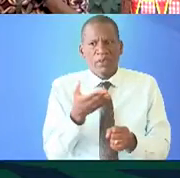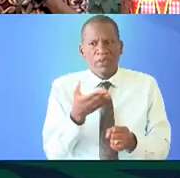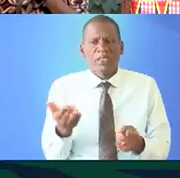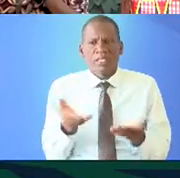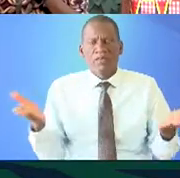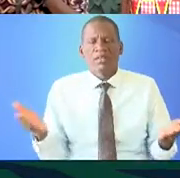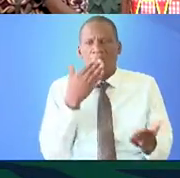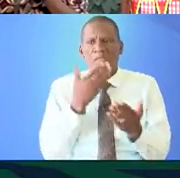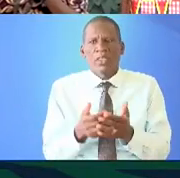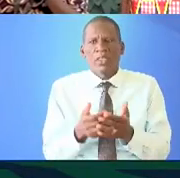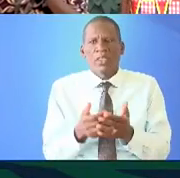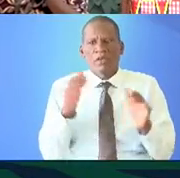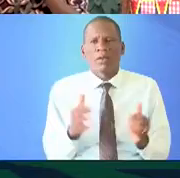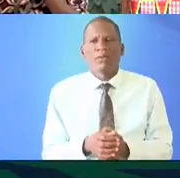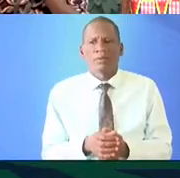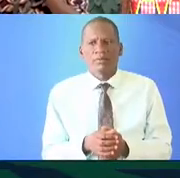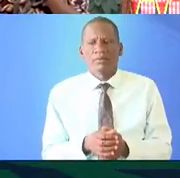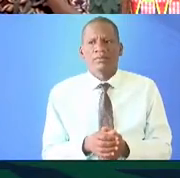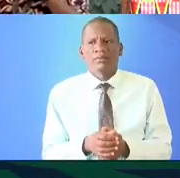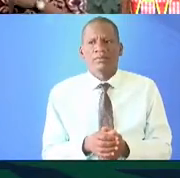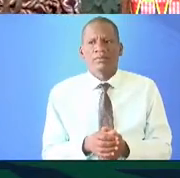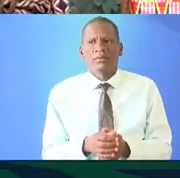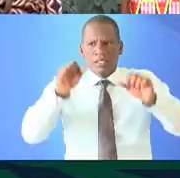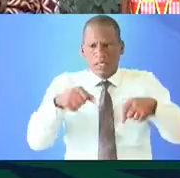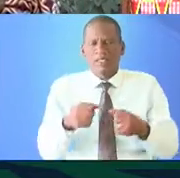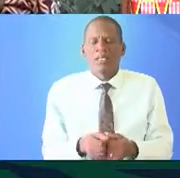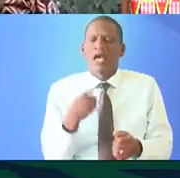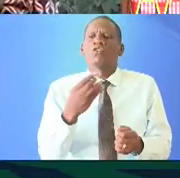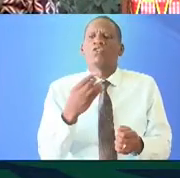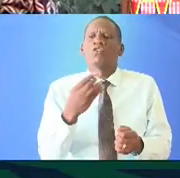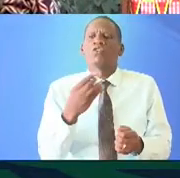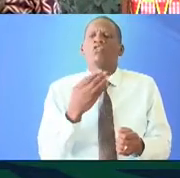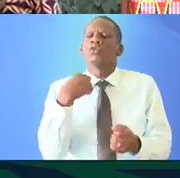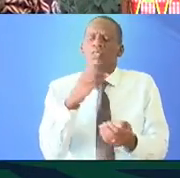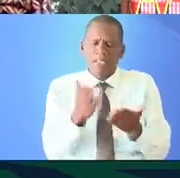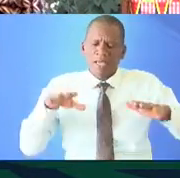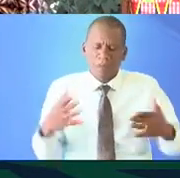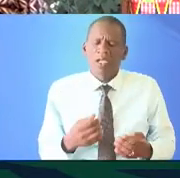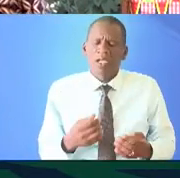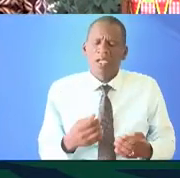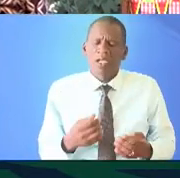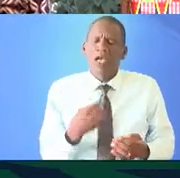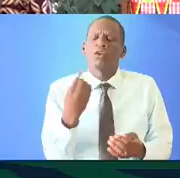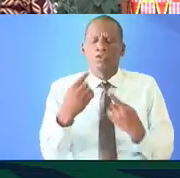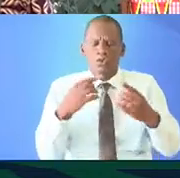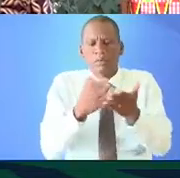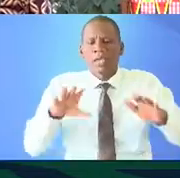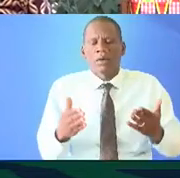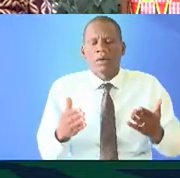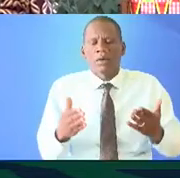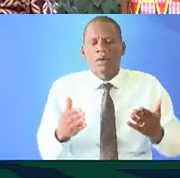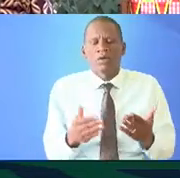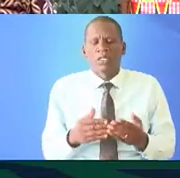of this thank you very much yes I just want to say something about the aspect